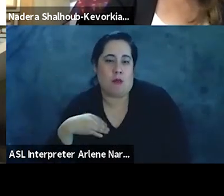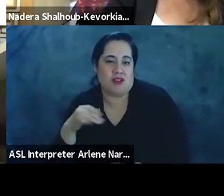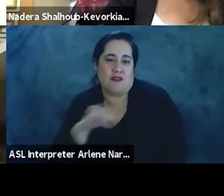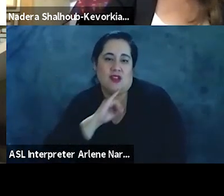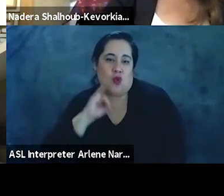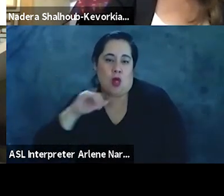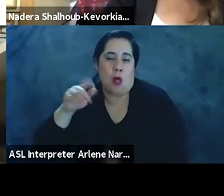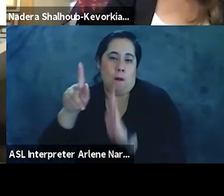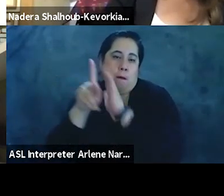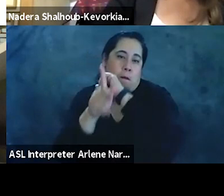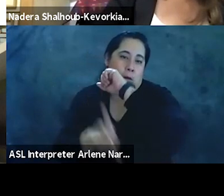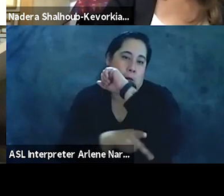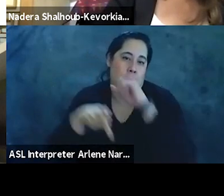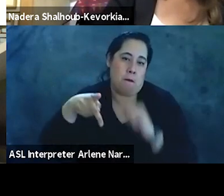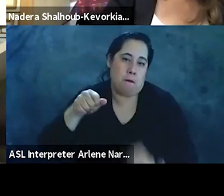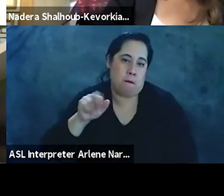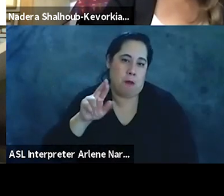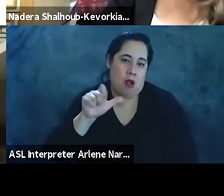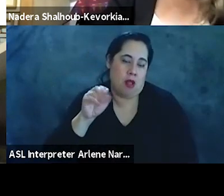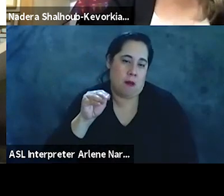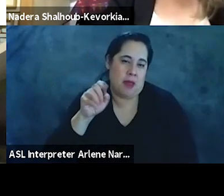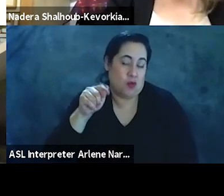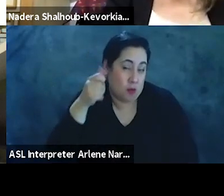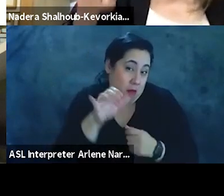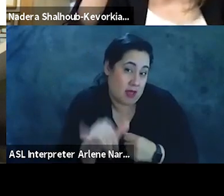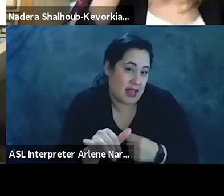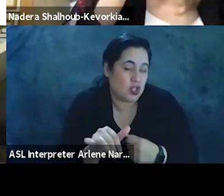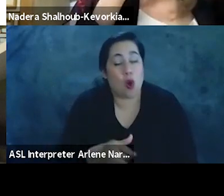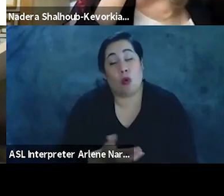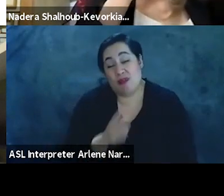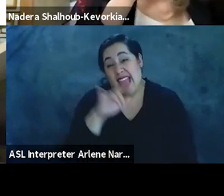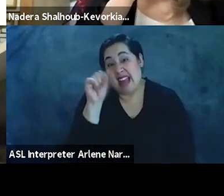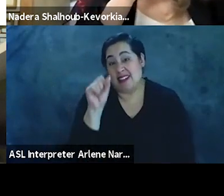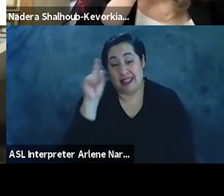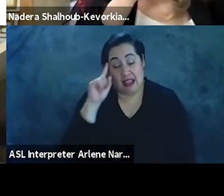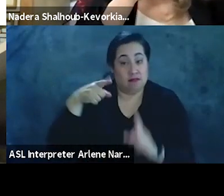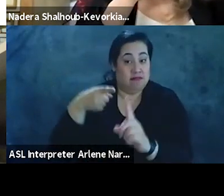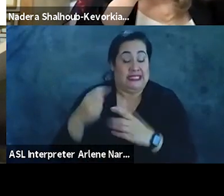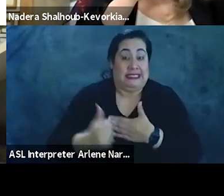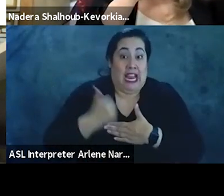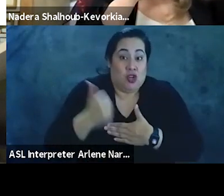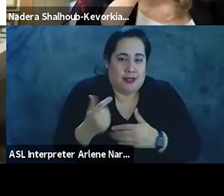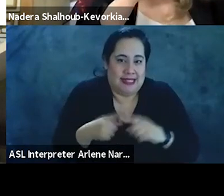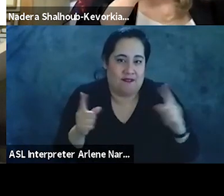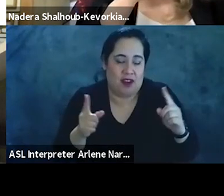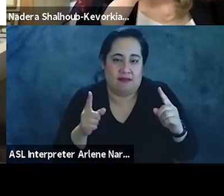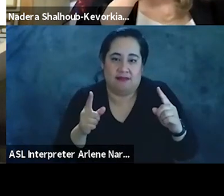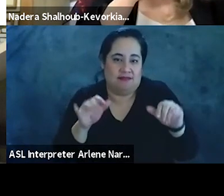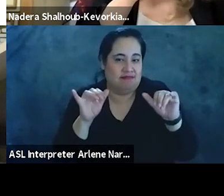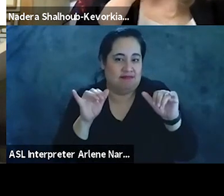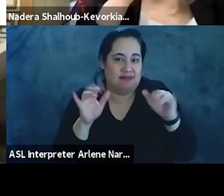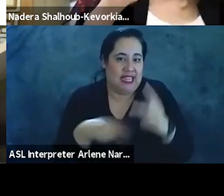parliament, let's keep in mind. So yes, no, I think it's incredibly dangerous. It's a different version of the liberal